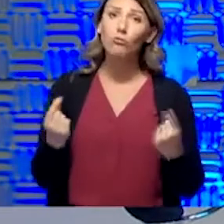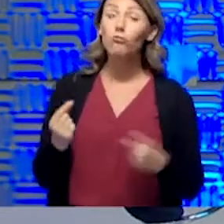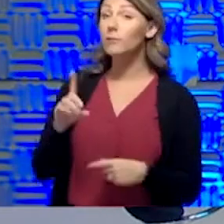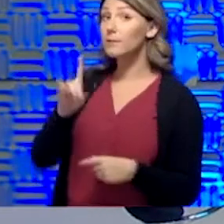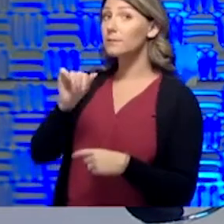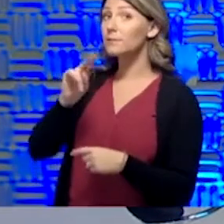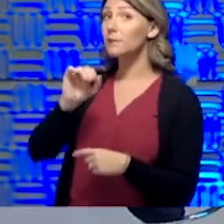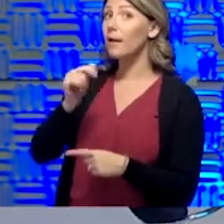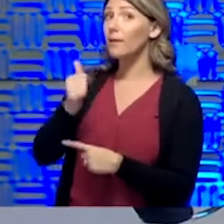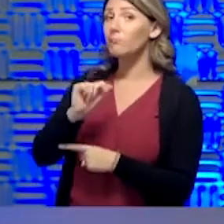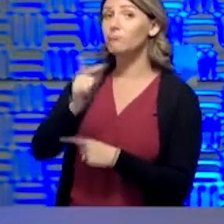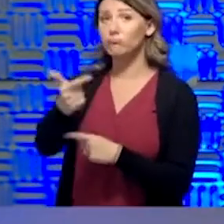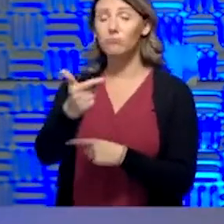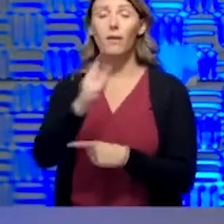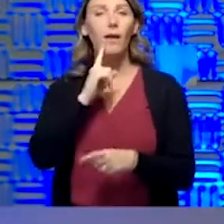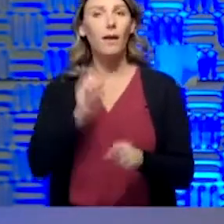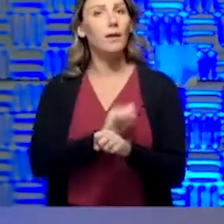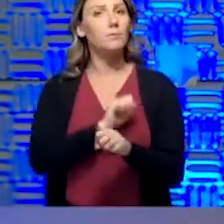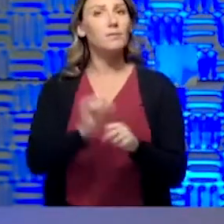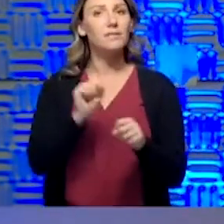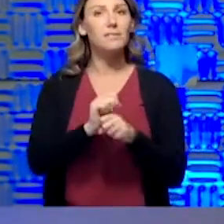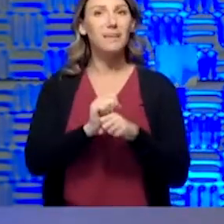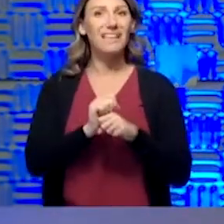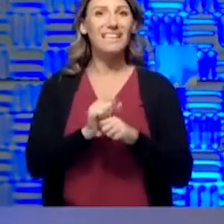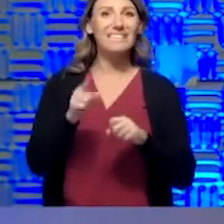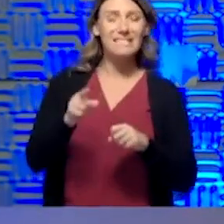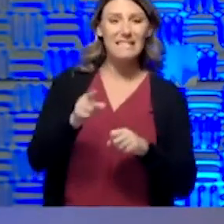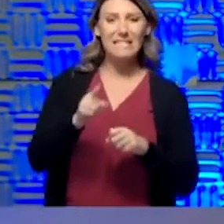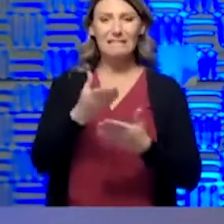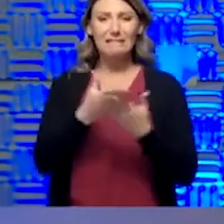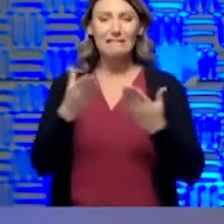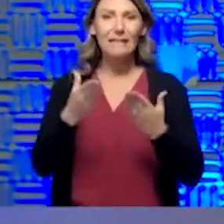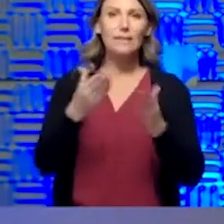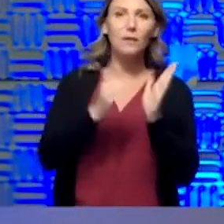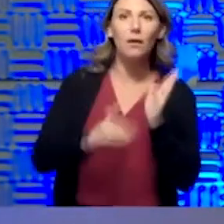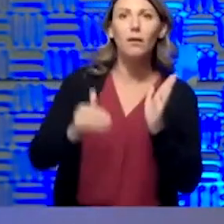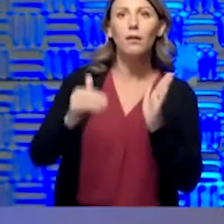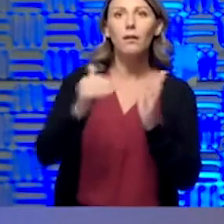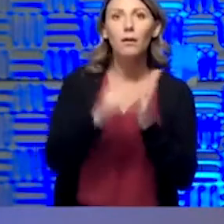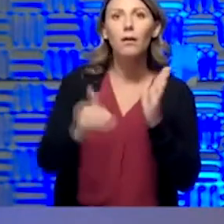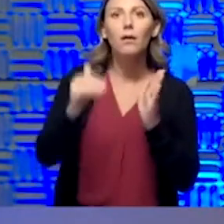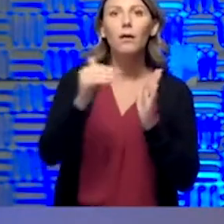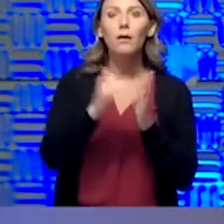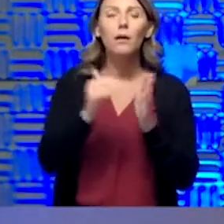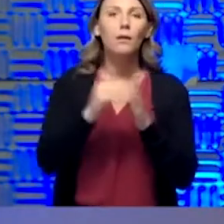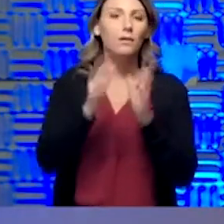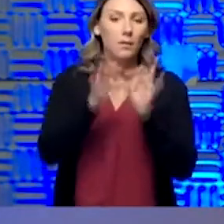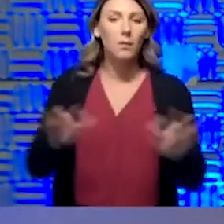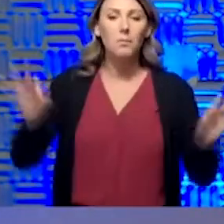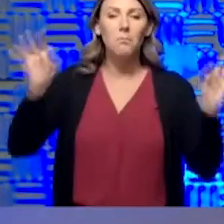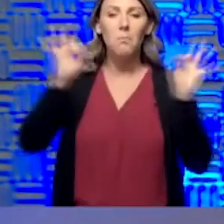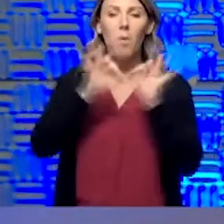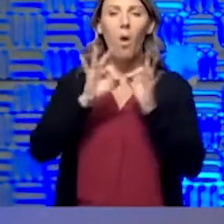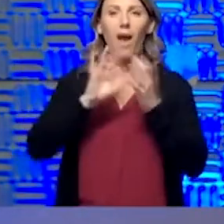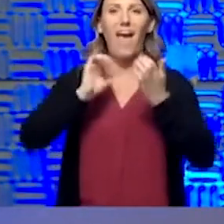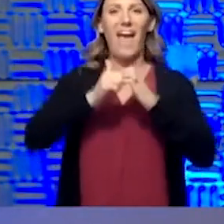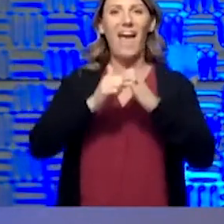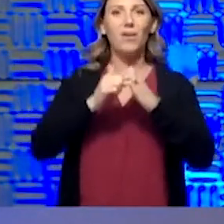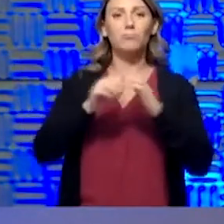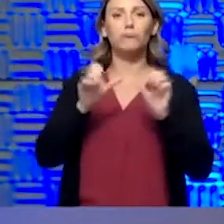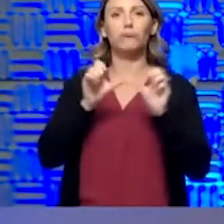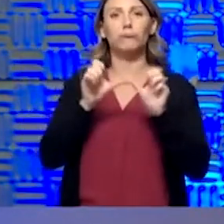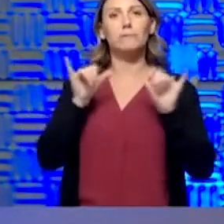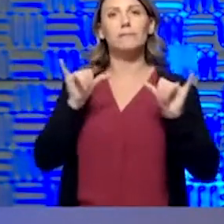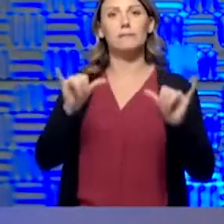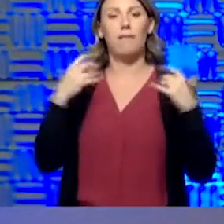Absolutely. It's going to be these remedial things that we're saying every day that are so important, the pillars of staying healthy and helping stop the